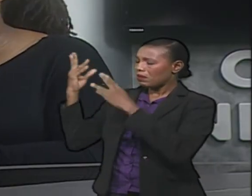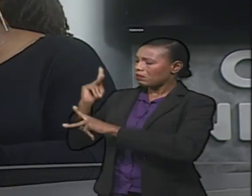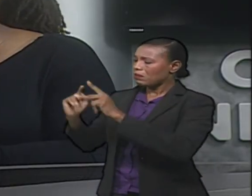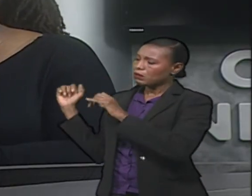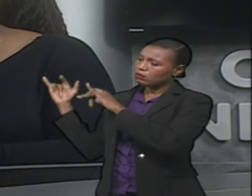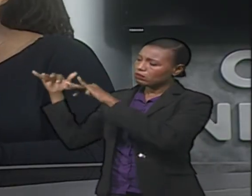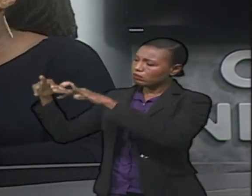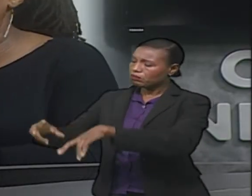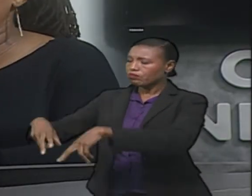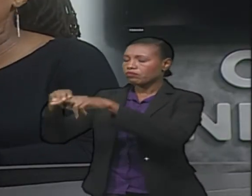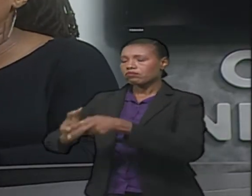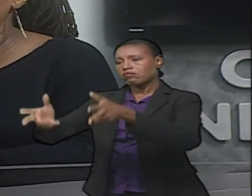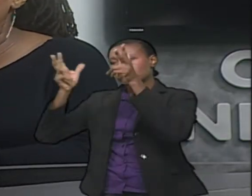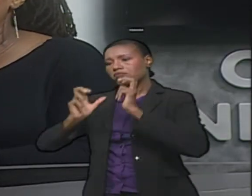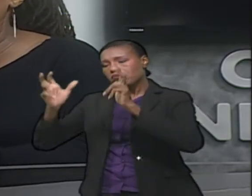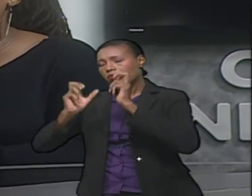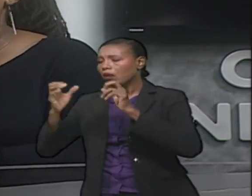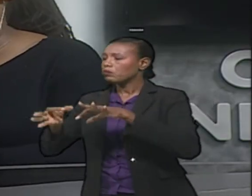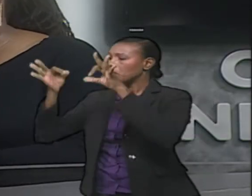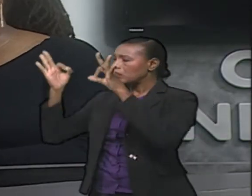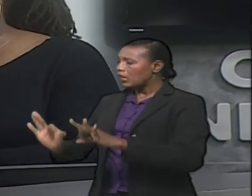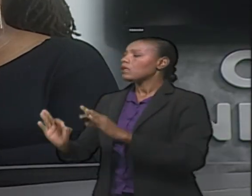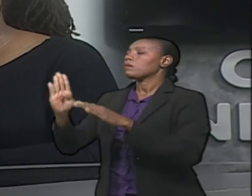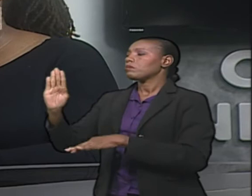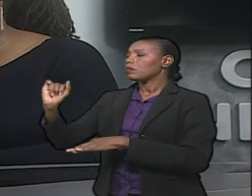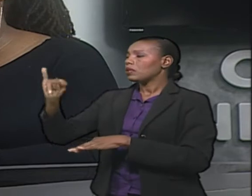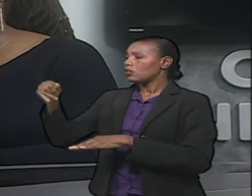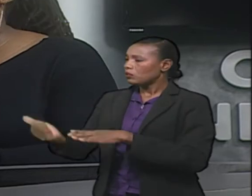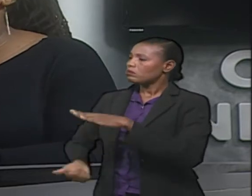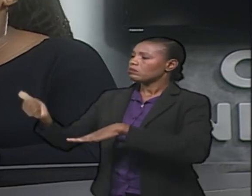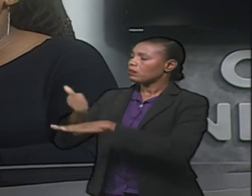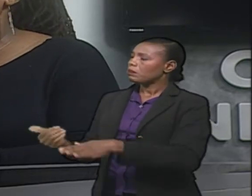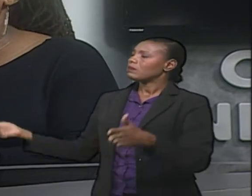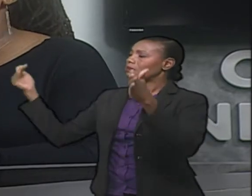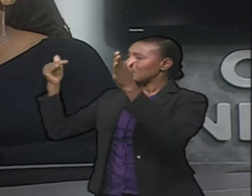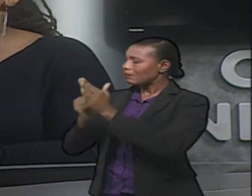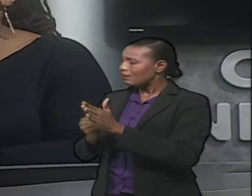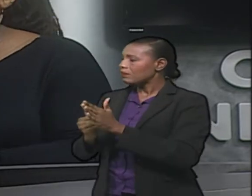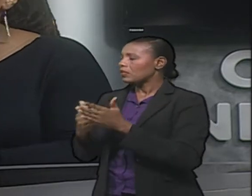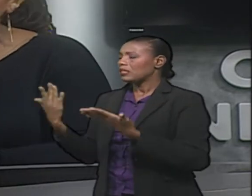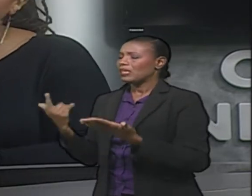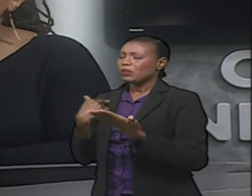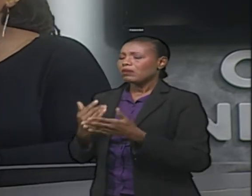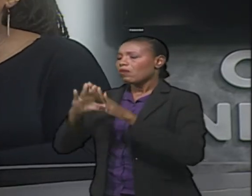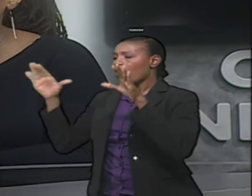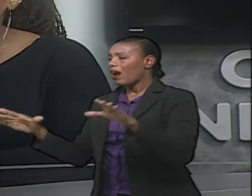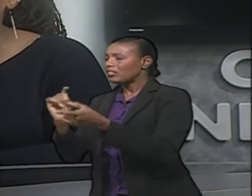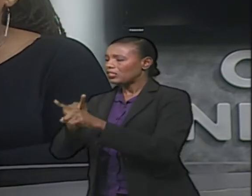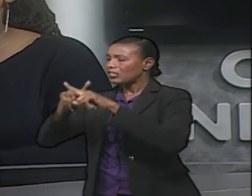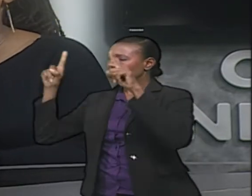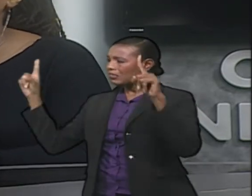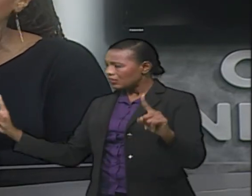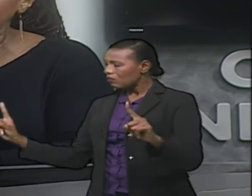at that time it was decided, look, we want to get the Association going again. We had a discussion about some of the things that we would do differently based on what we learned